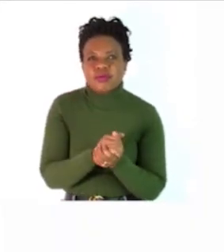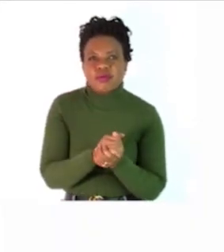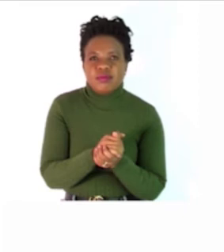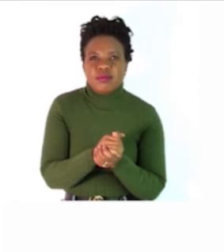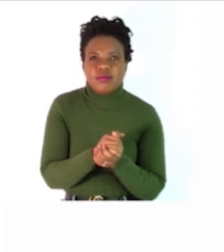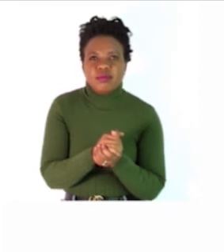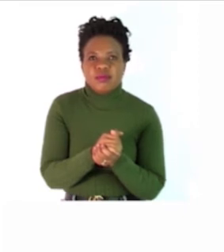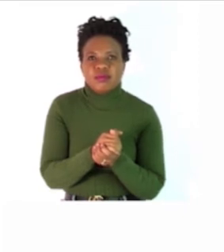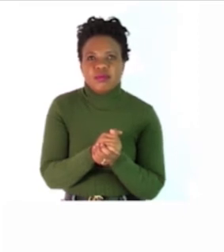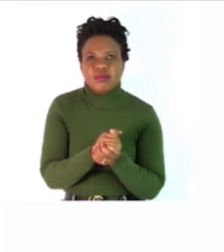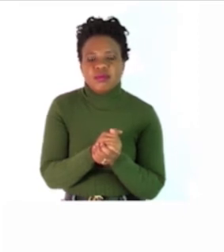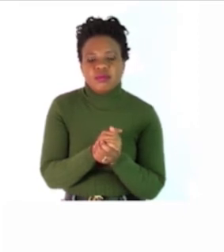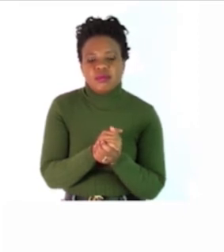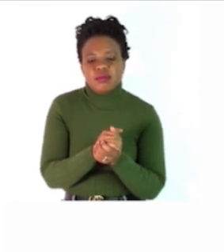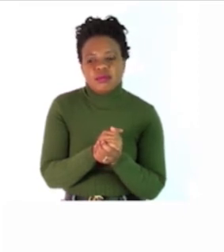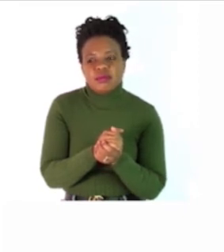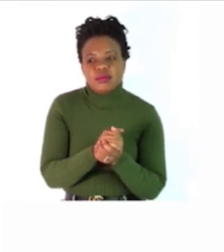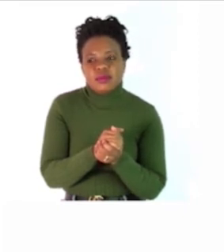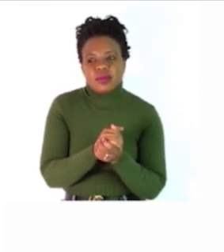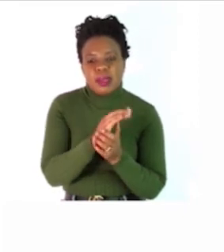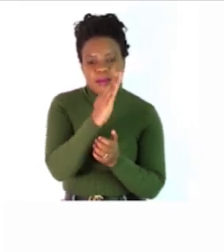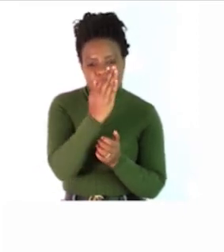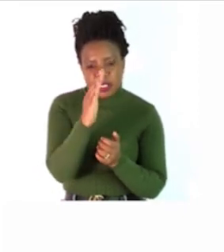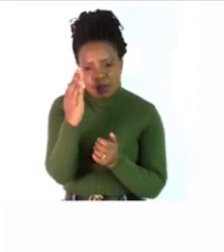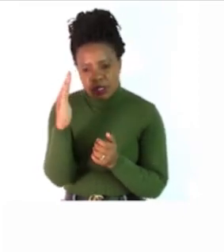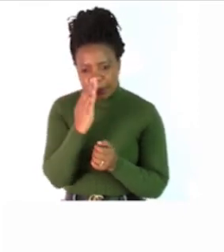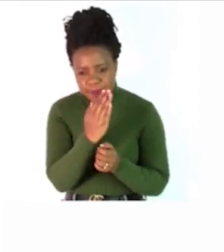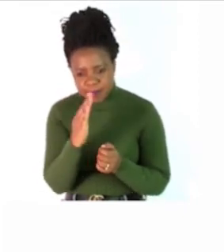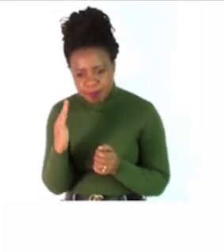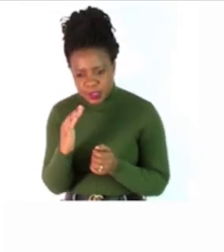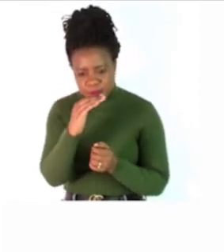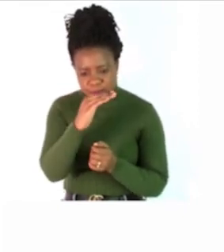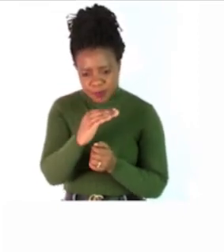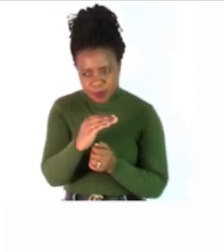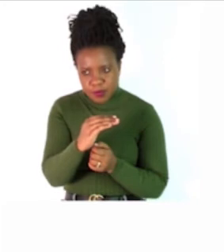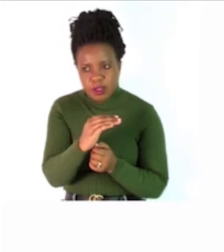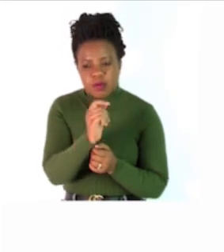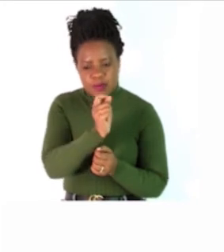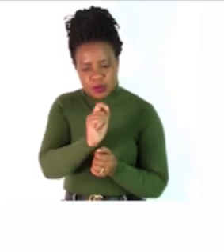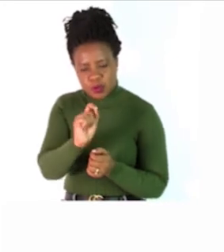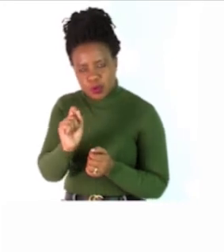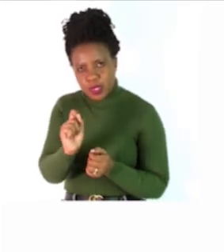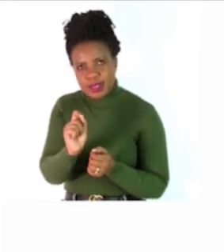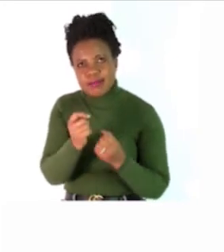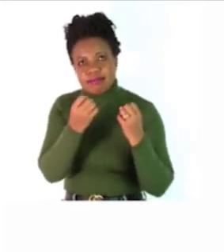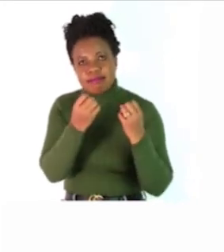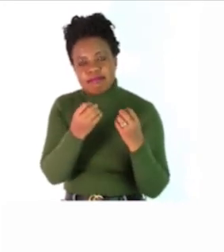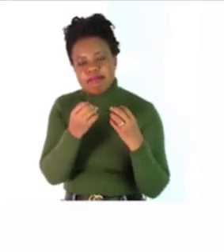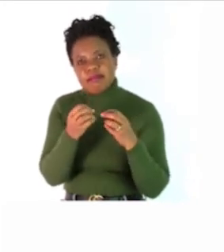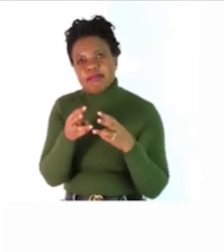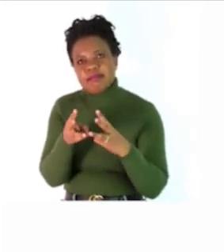write the plural form of each word under the pictures draw a picture of each plural word